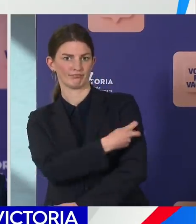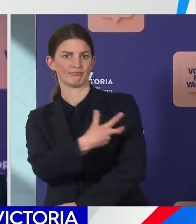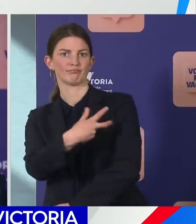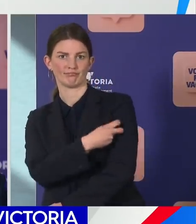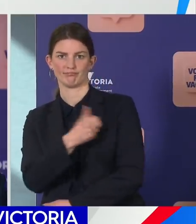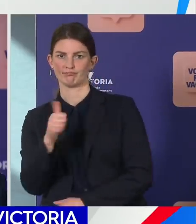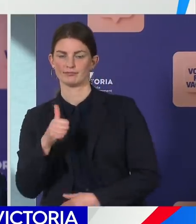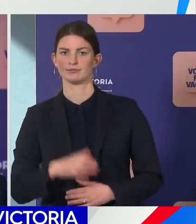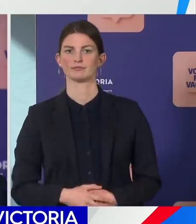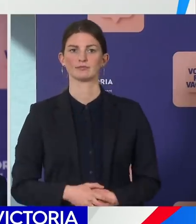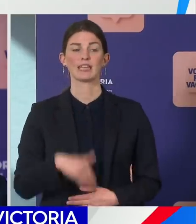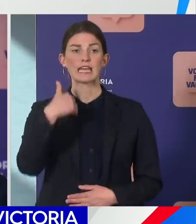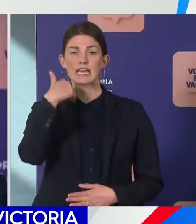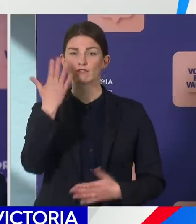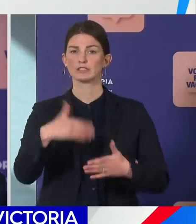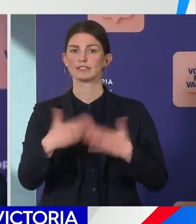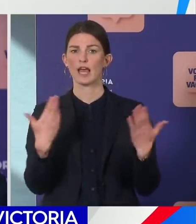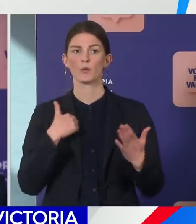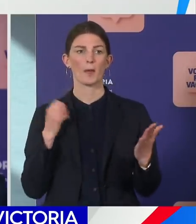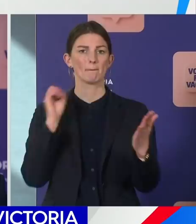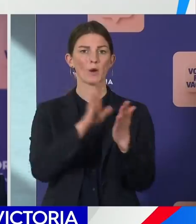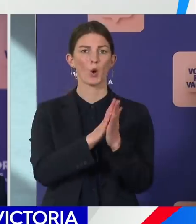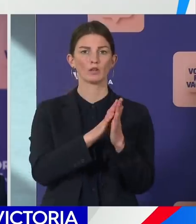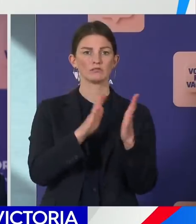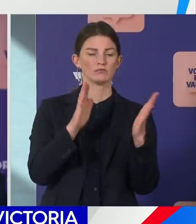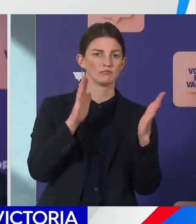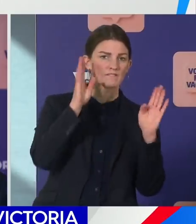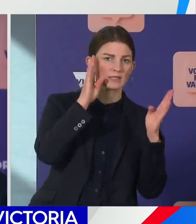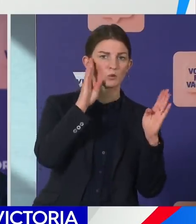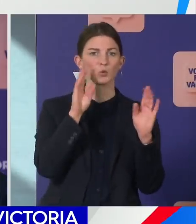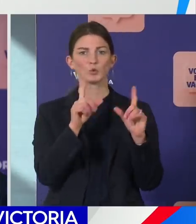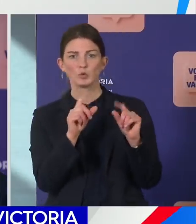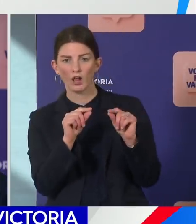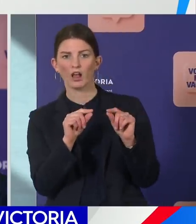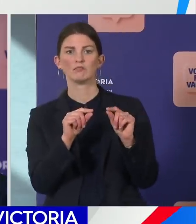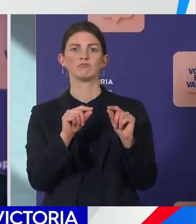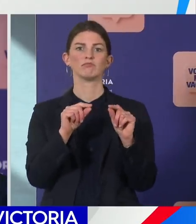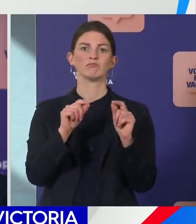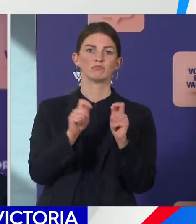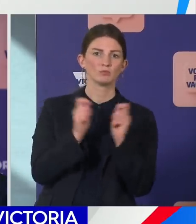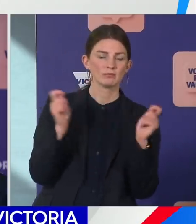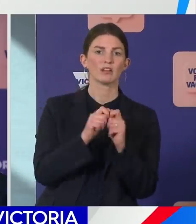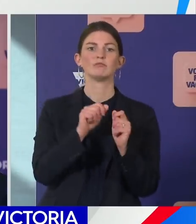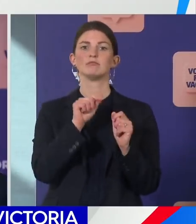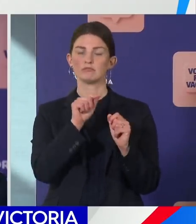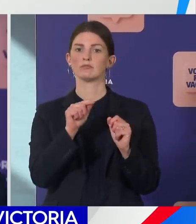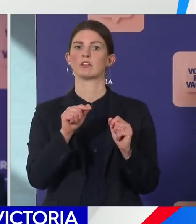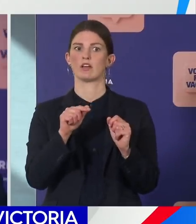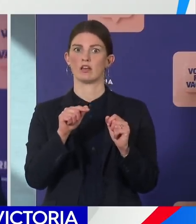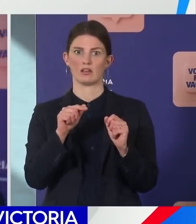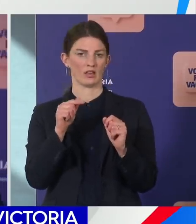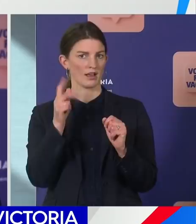it's on social media or through messaging platforms or other measures, Victorians are proudly showing